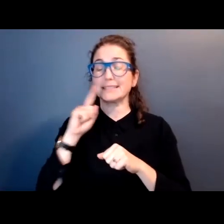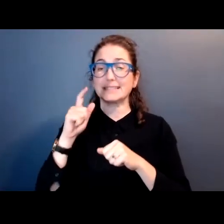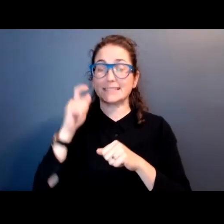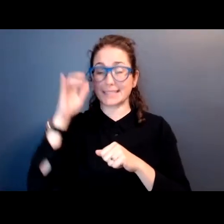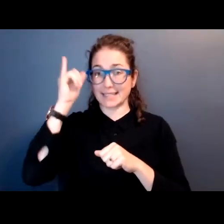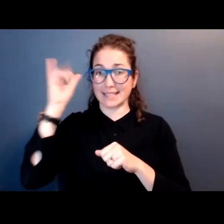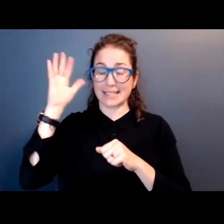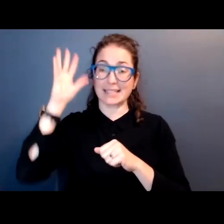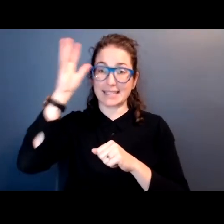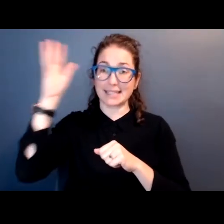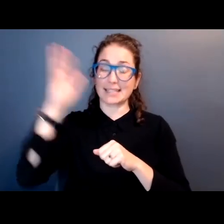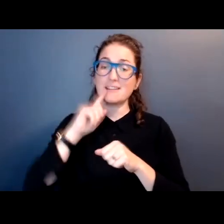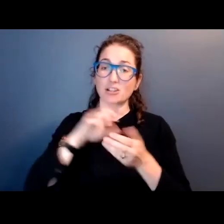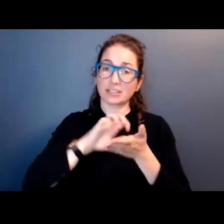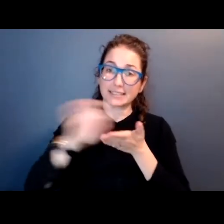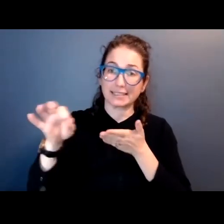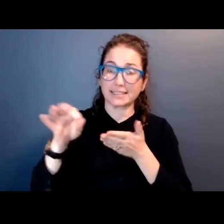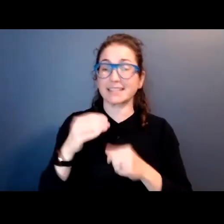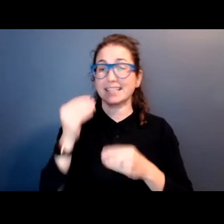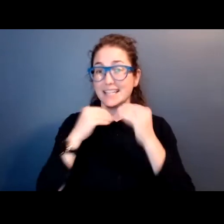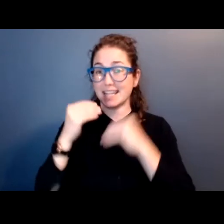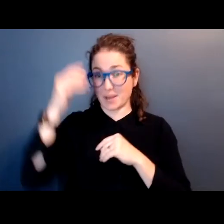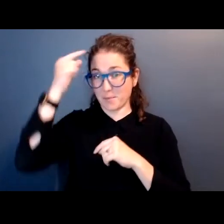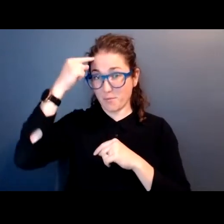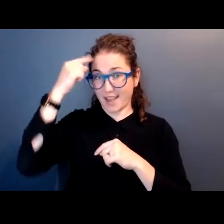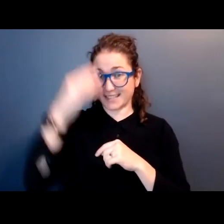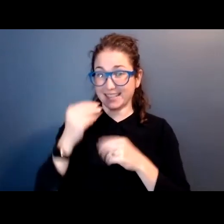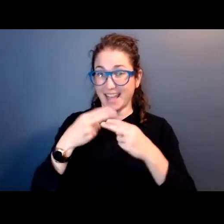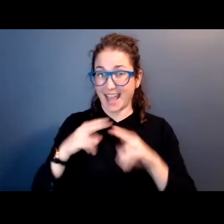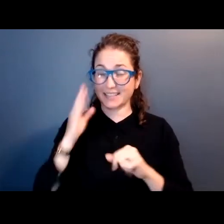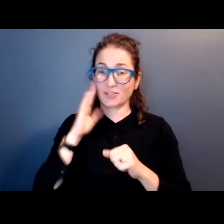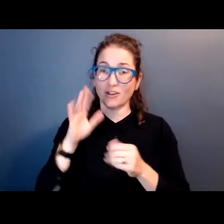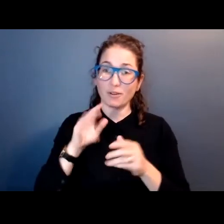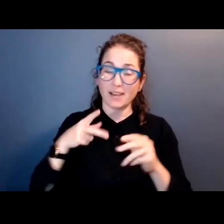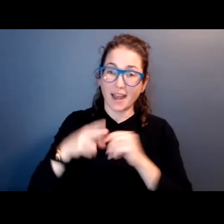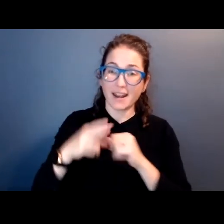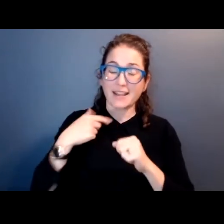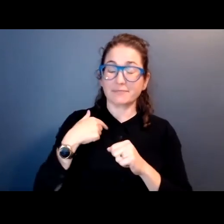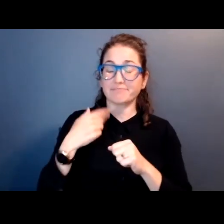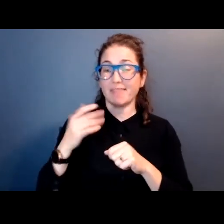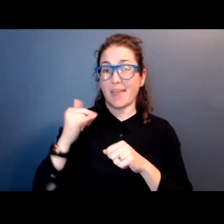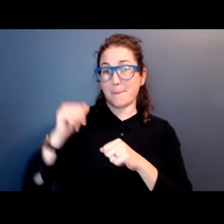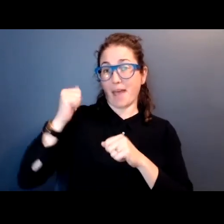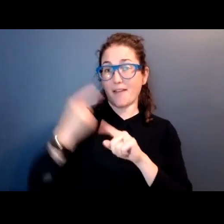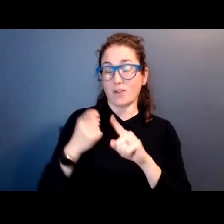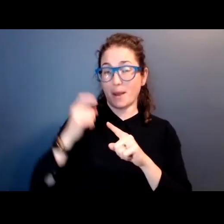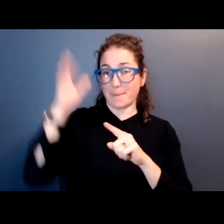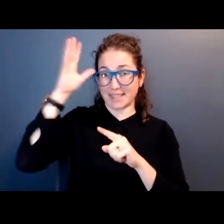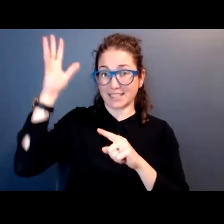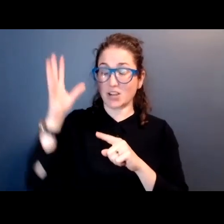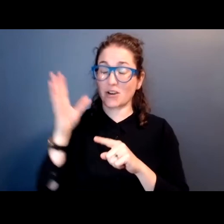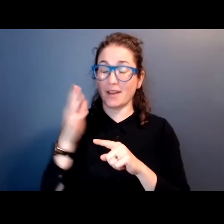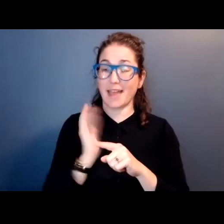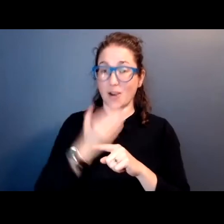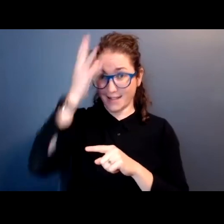eating brains and eggs, cutting backstrap from the warm deer that our dad had just killed to make salt